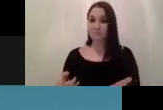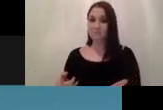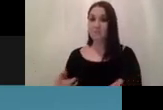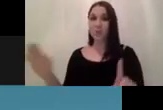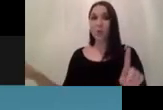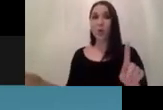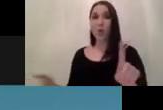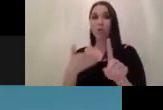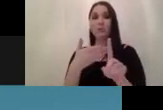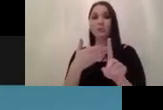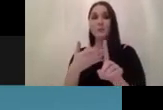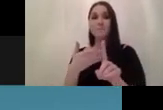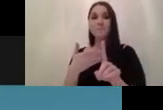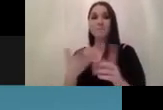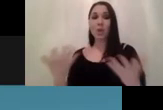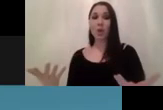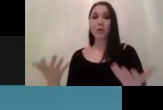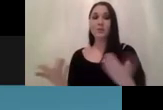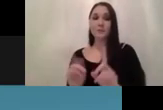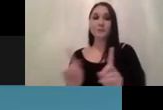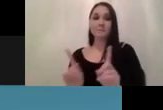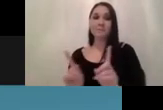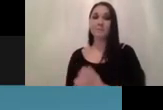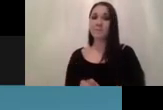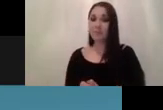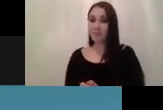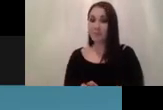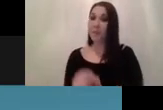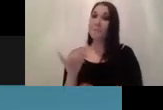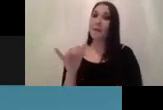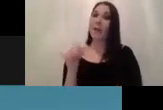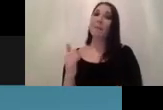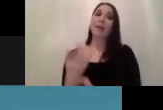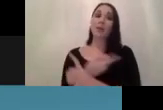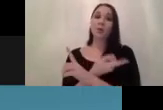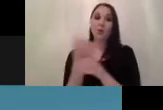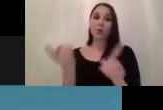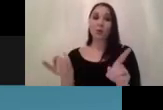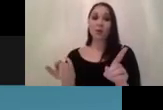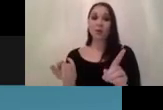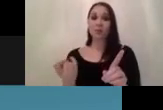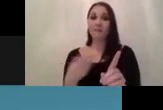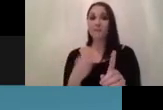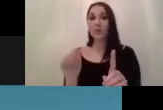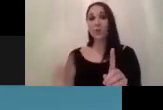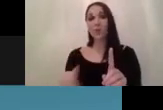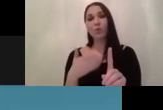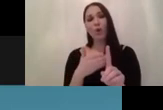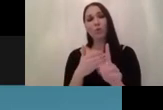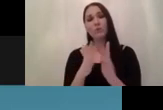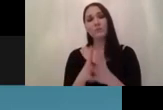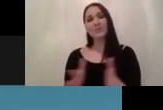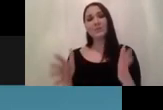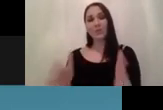so this is very important impact is not equal to revenue maybe your maybe your one of your goals is to increase just